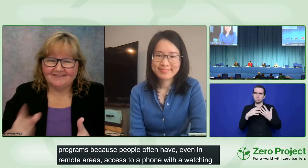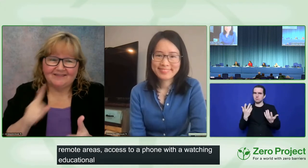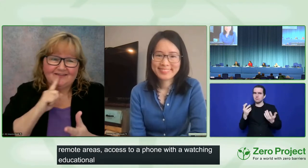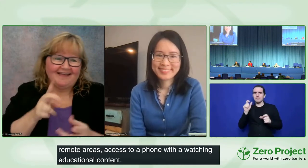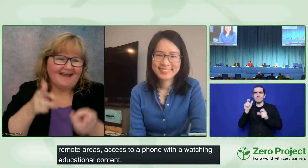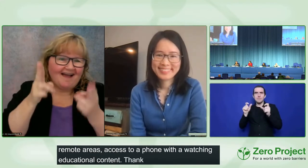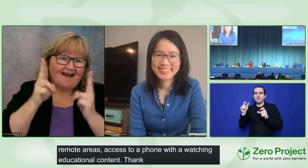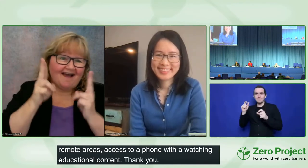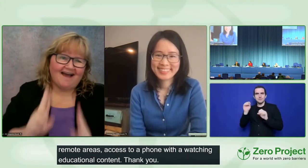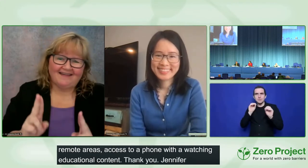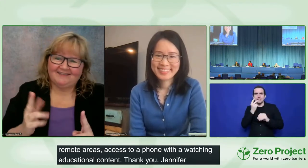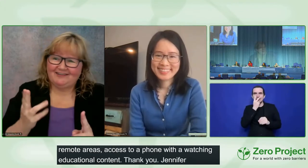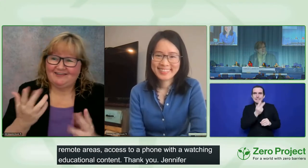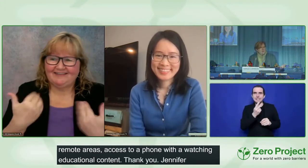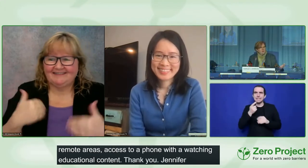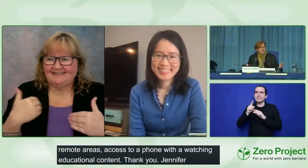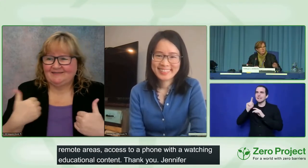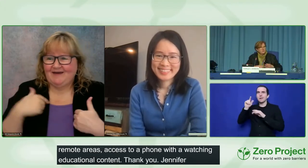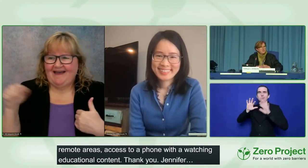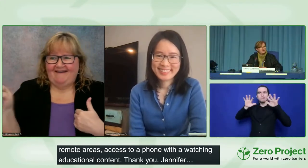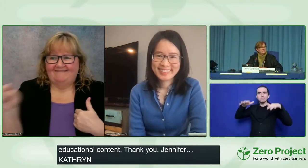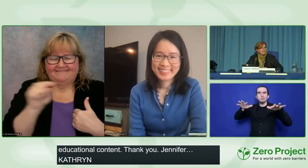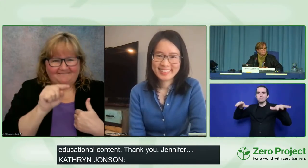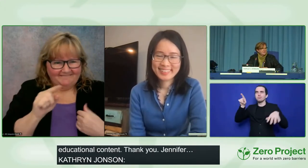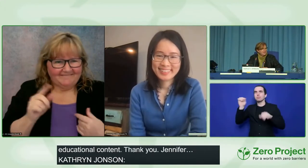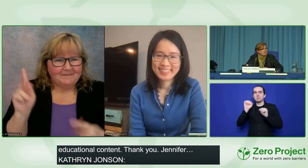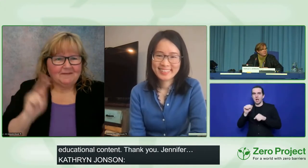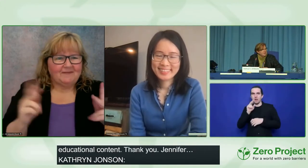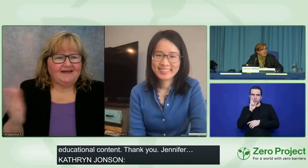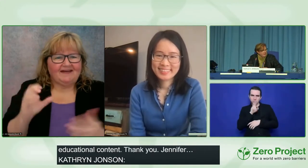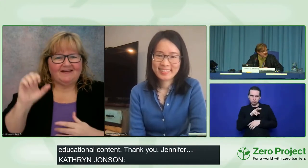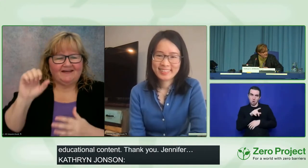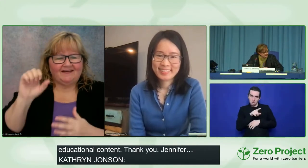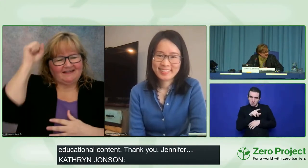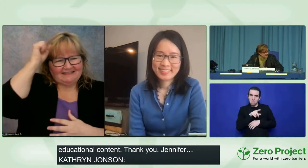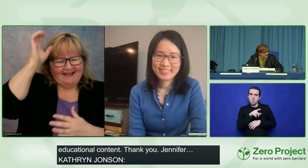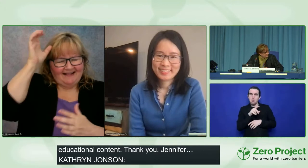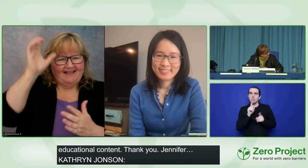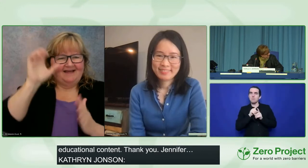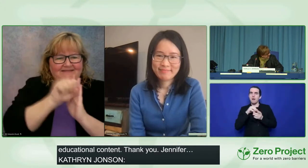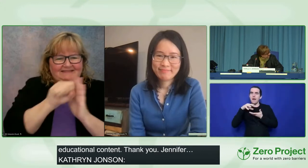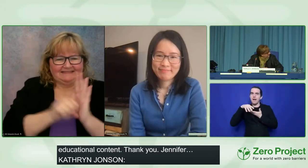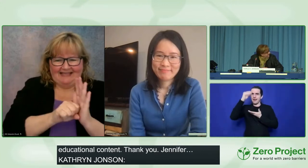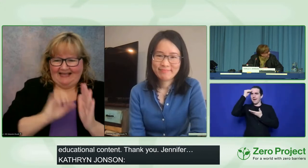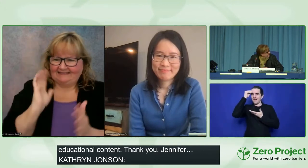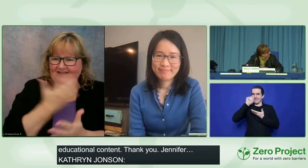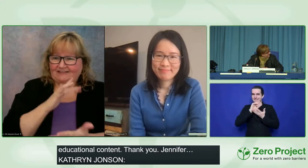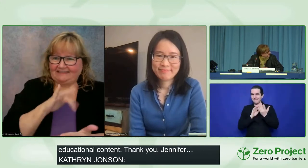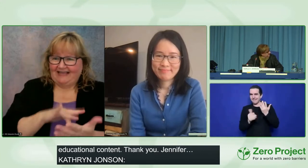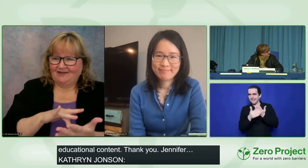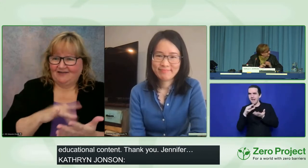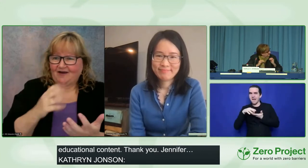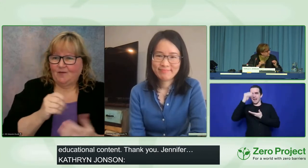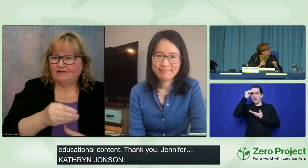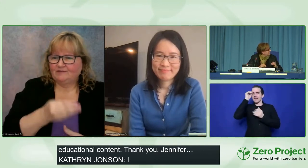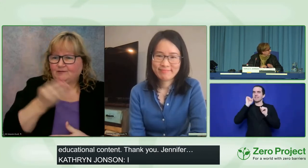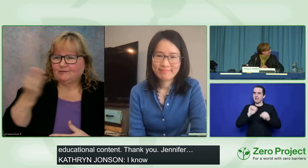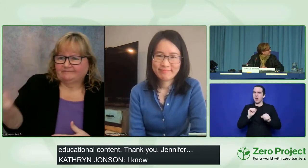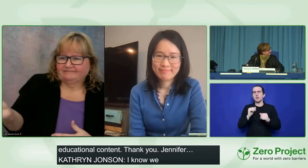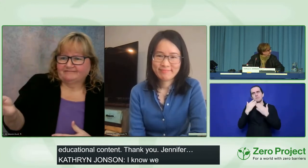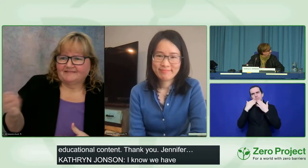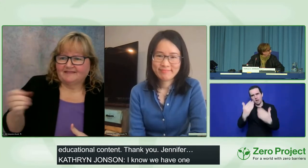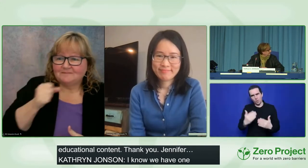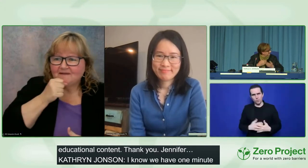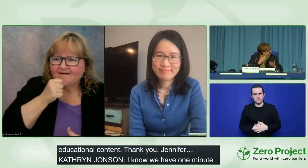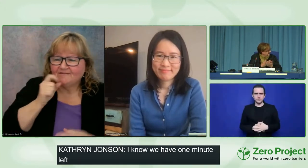ability to host this panel through St. Cloud State Center. And I'd like to hand over the microphone. Fatma, could you share just some closing